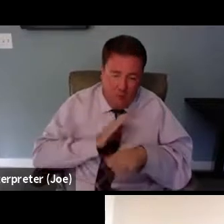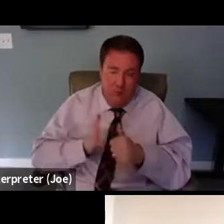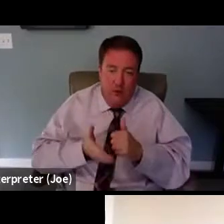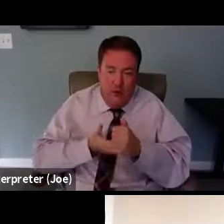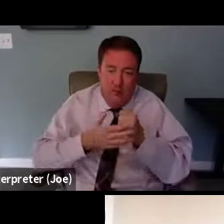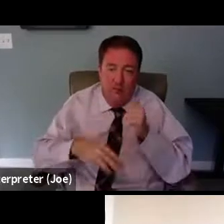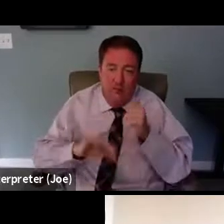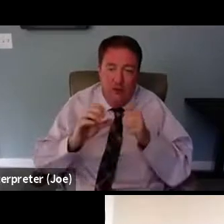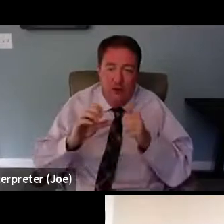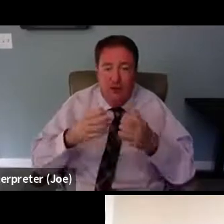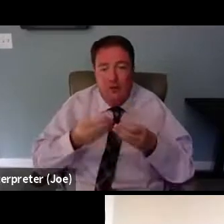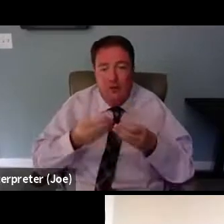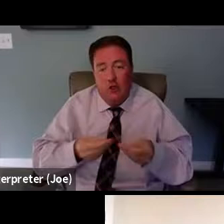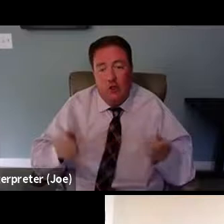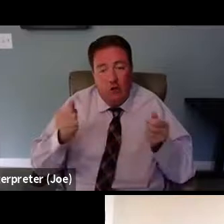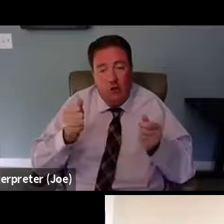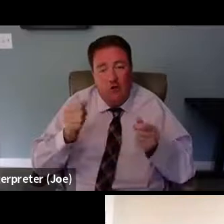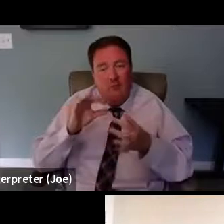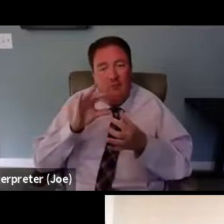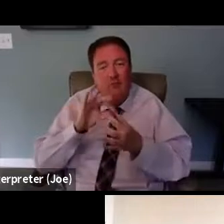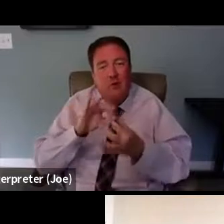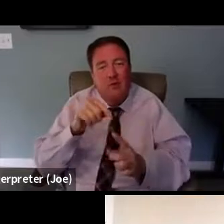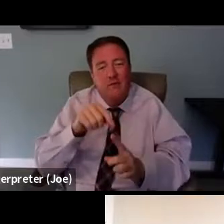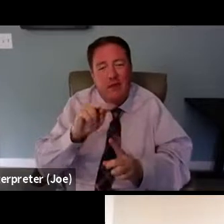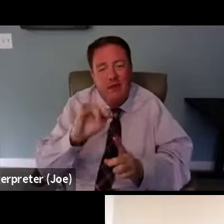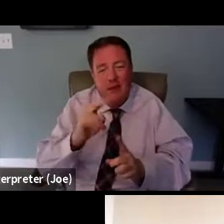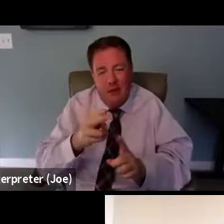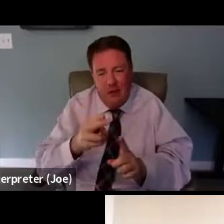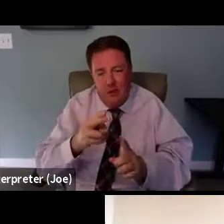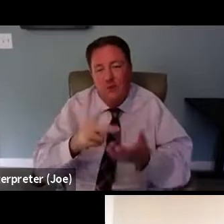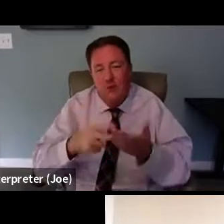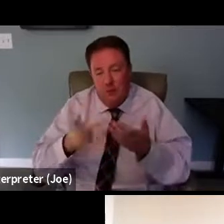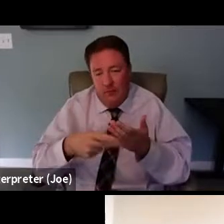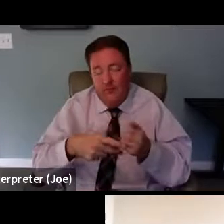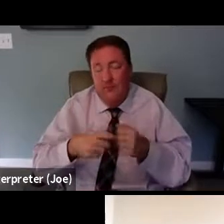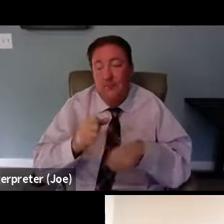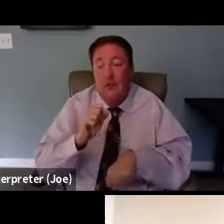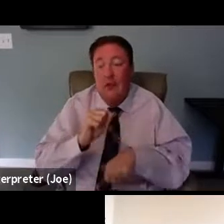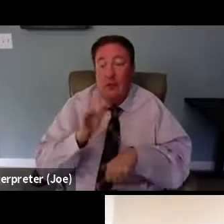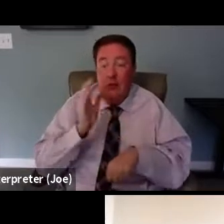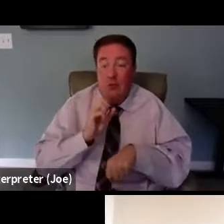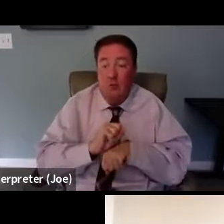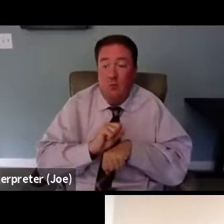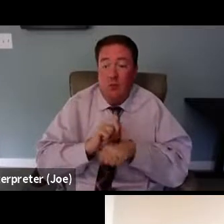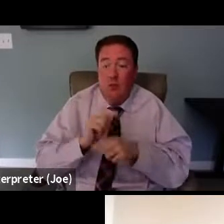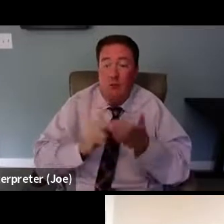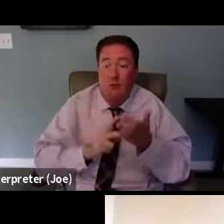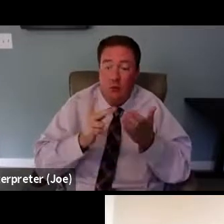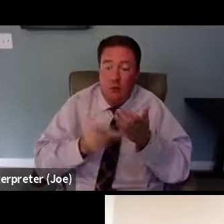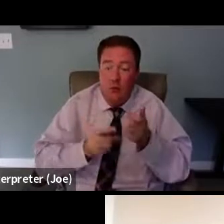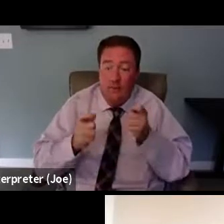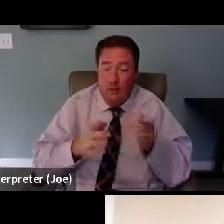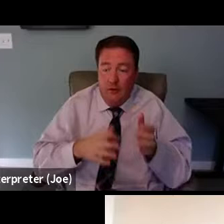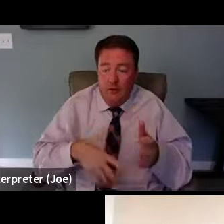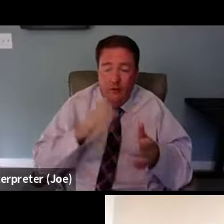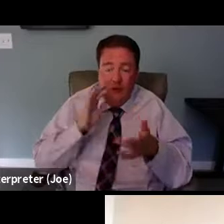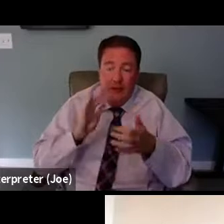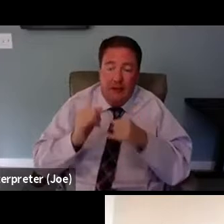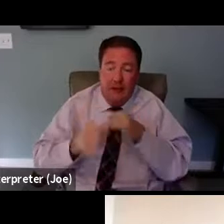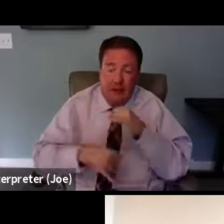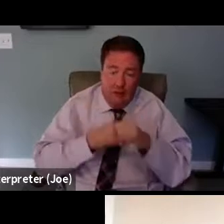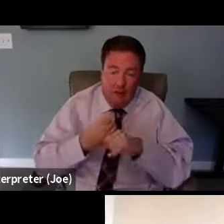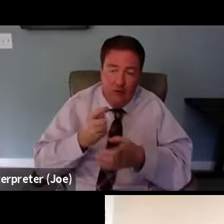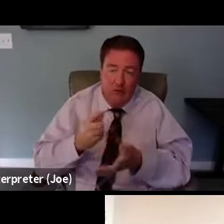-sponsored Martin Delaney Collaboratories for HIV Care Research. Previously, he worked as a program manager for the International Treatment Preparedness Coalition